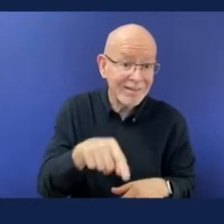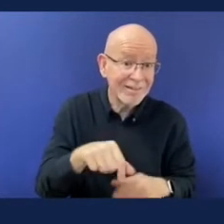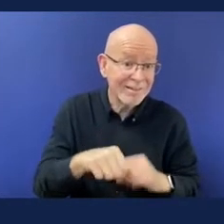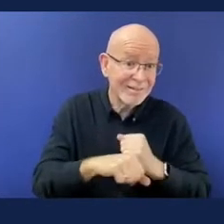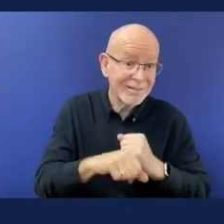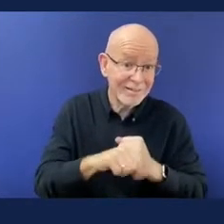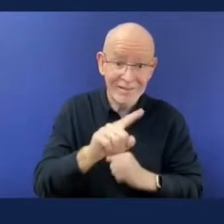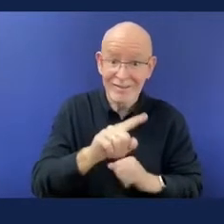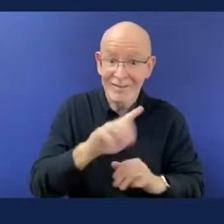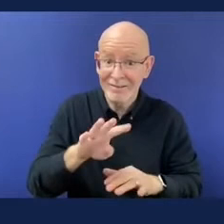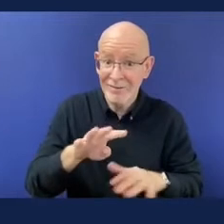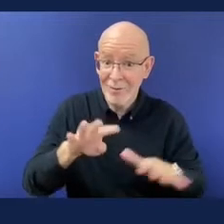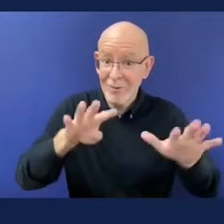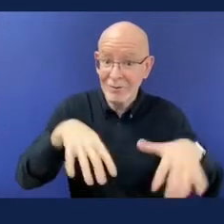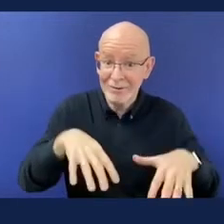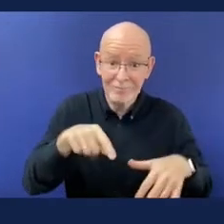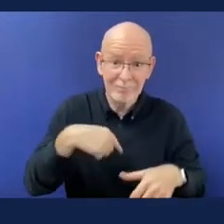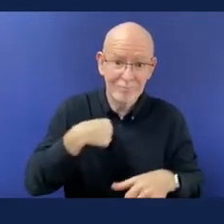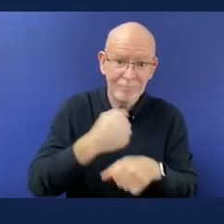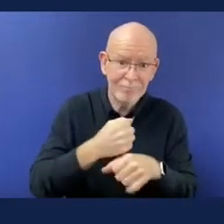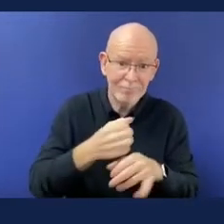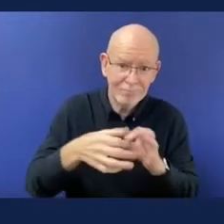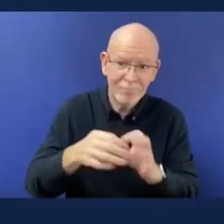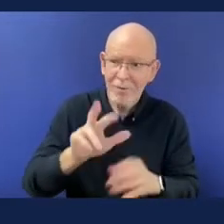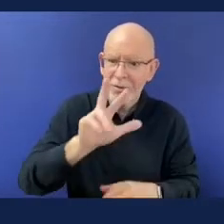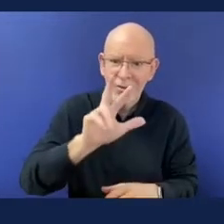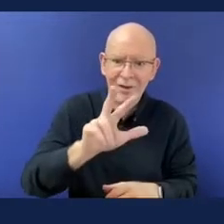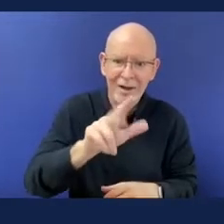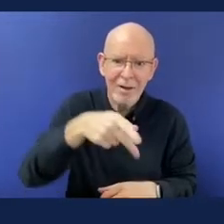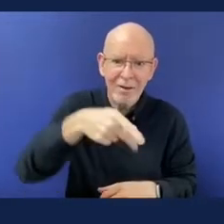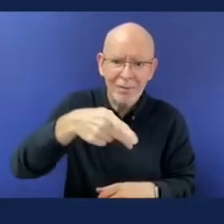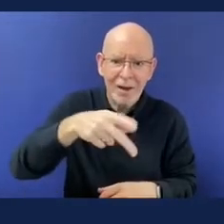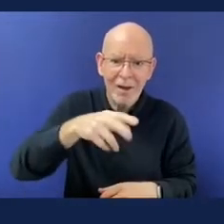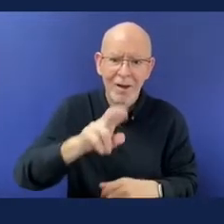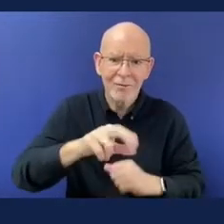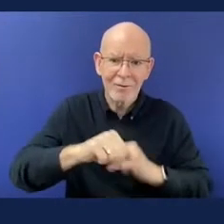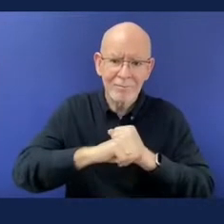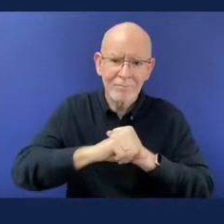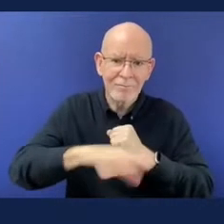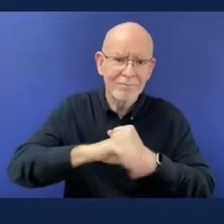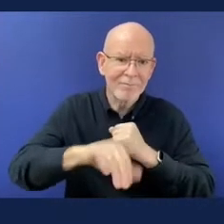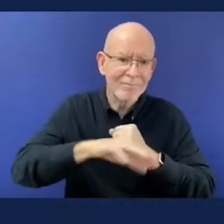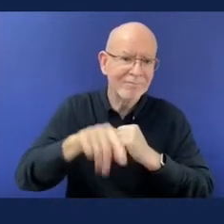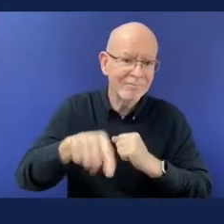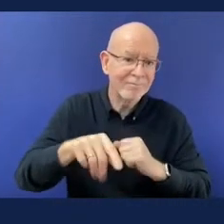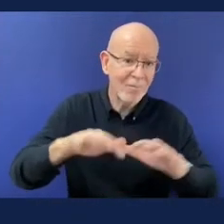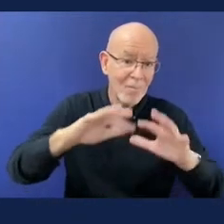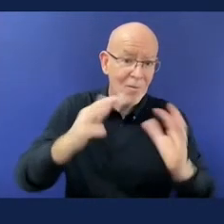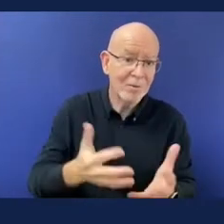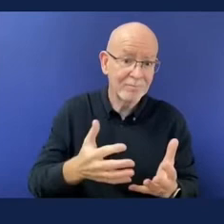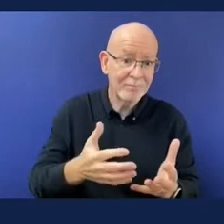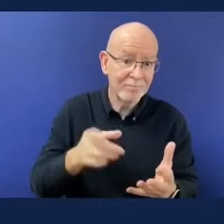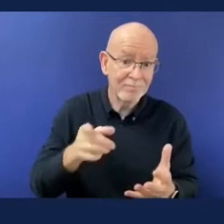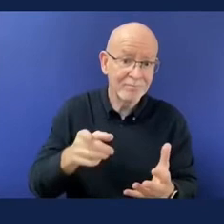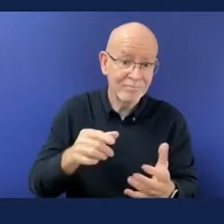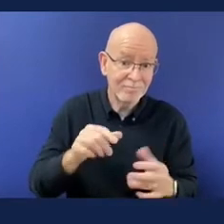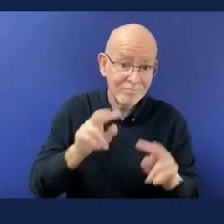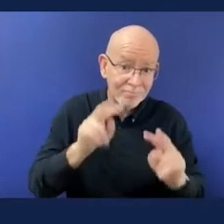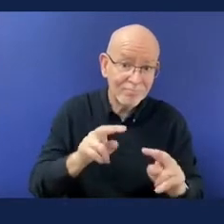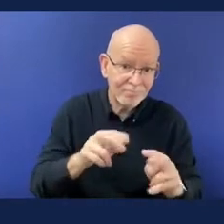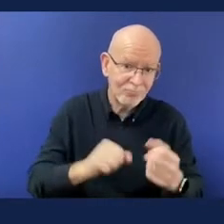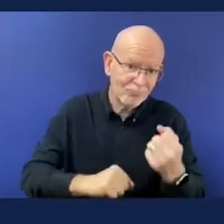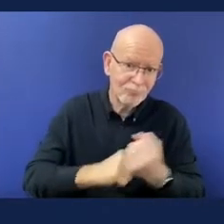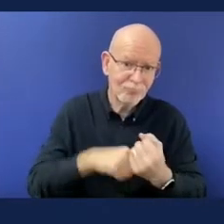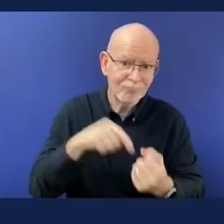changer campaign for the world's 1.2 billion persons with disabilities and if we go on to the next slide again more media coverage around the world